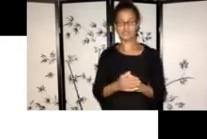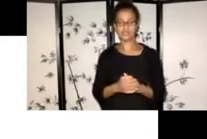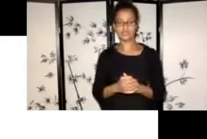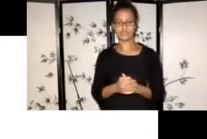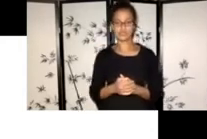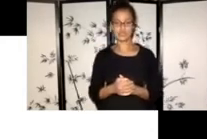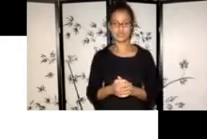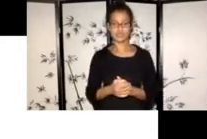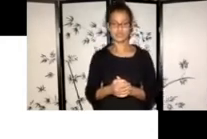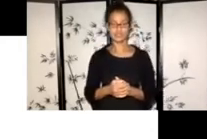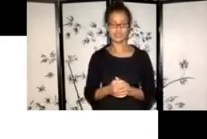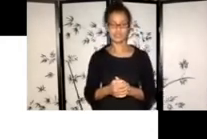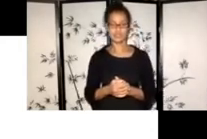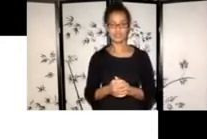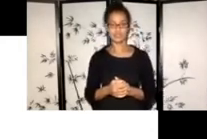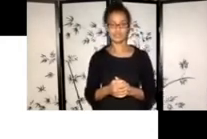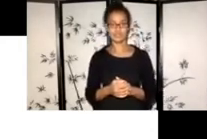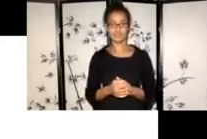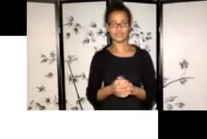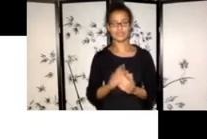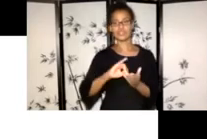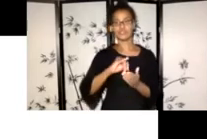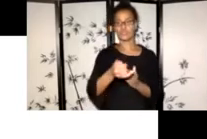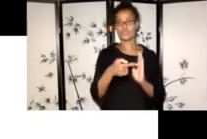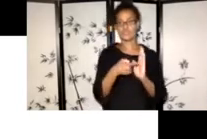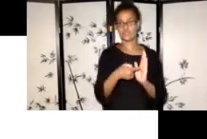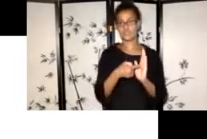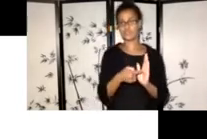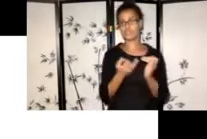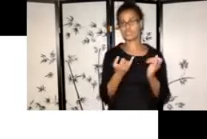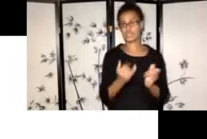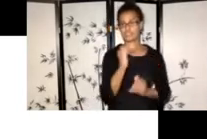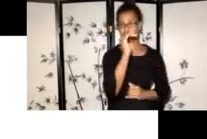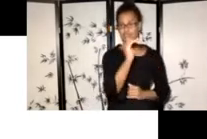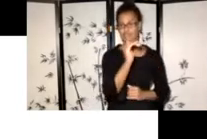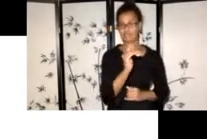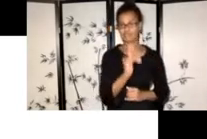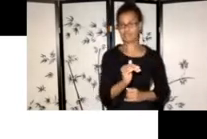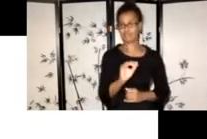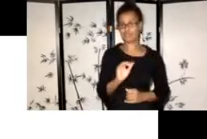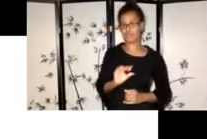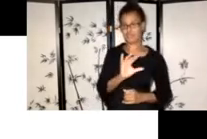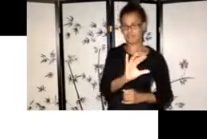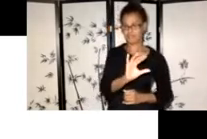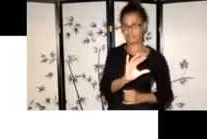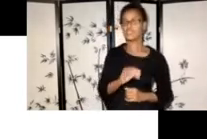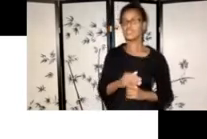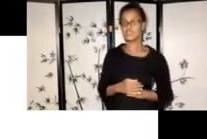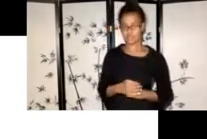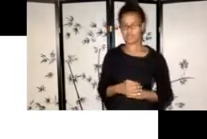So this is just some project examples for you to consider. Like I said, we support all types of activities.